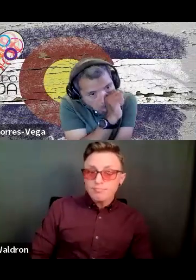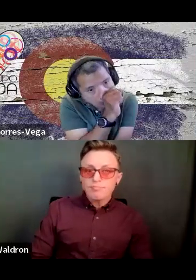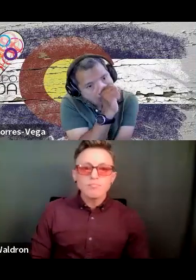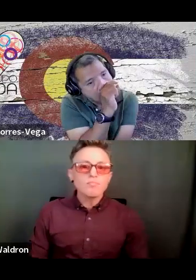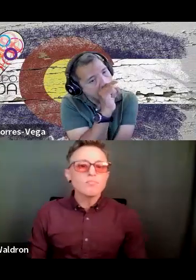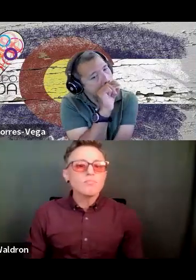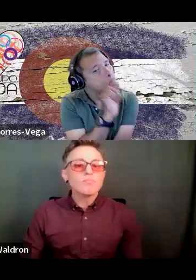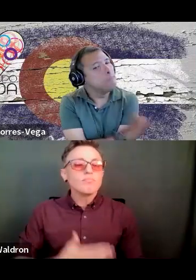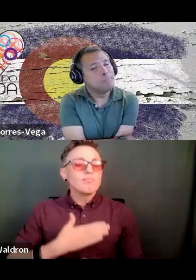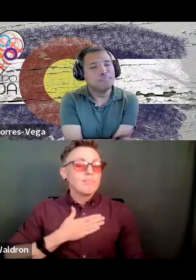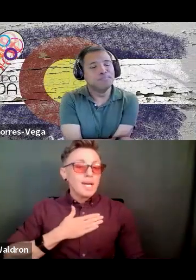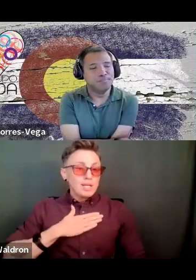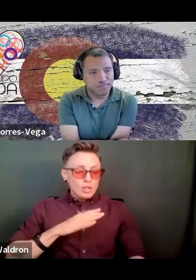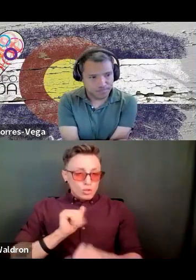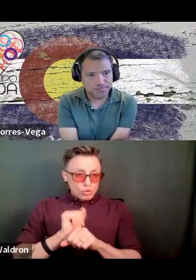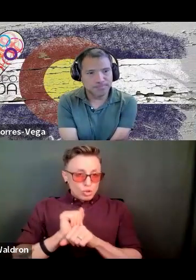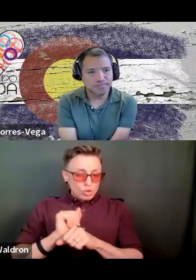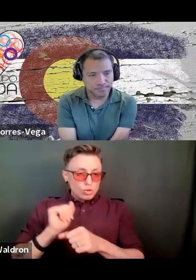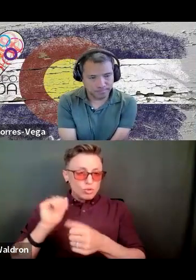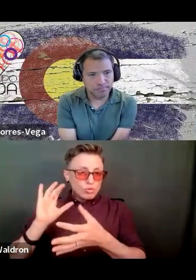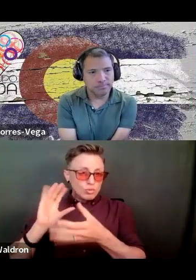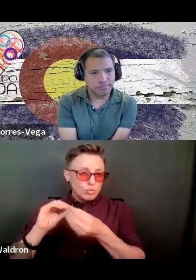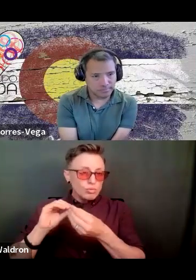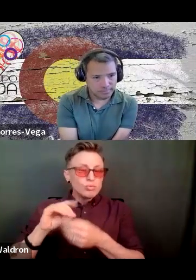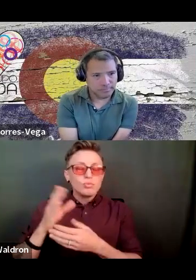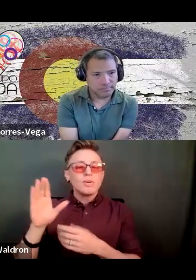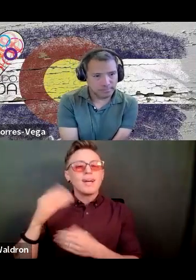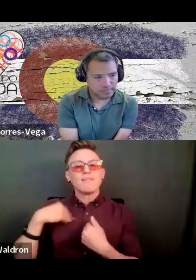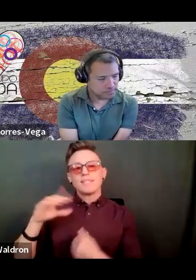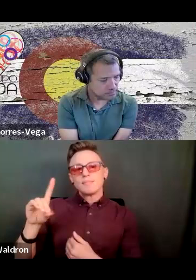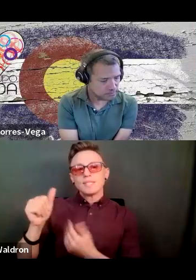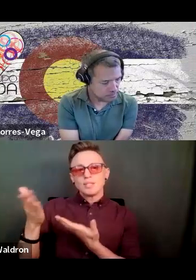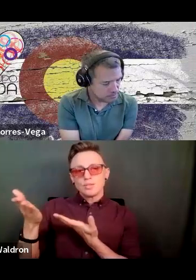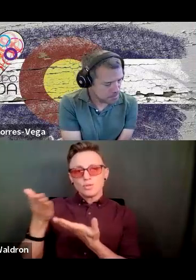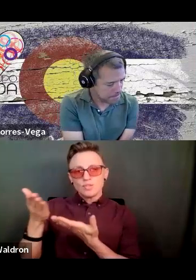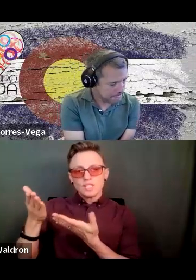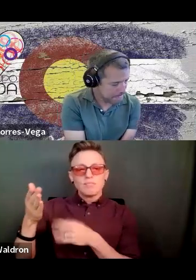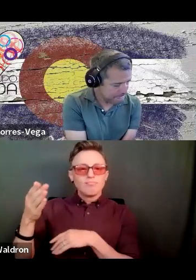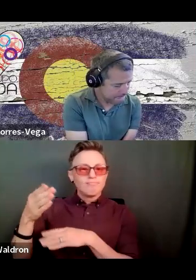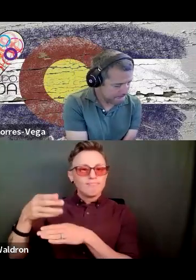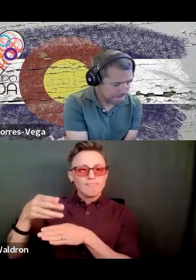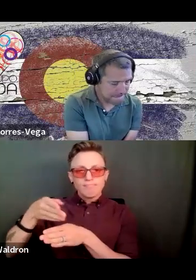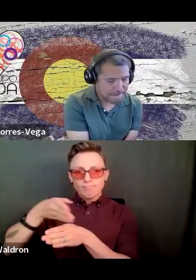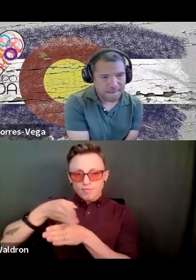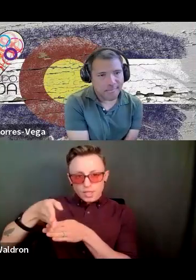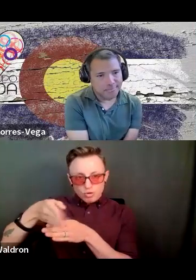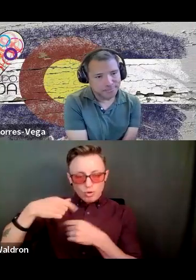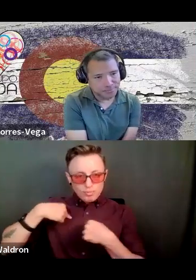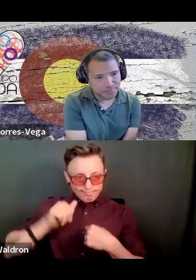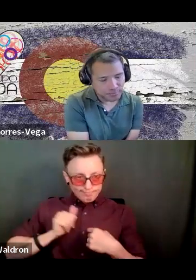In my career as a disability services professional, I've worked in